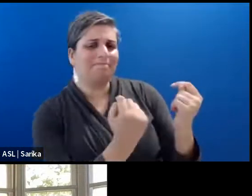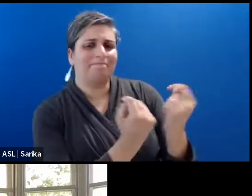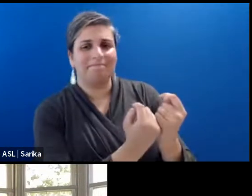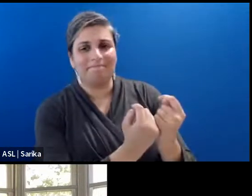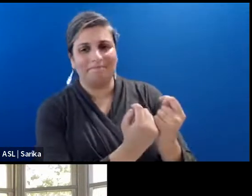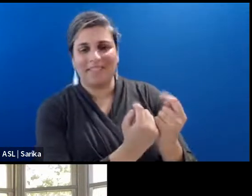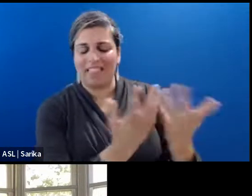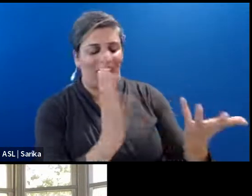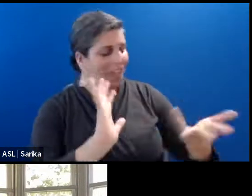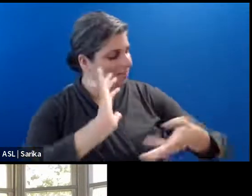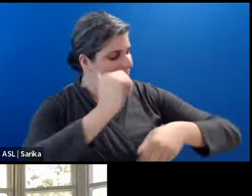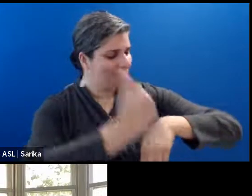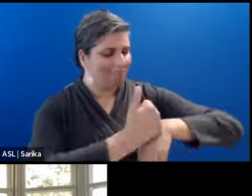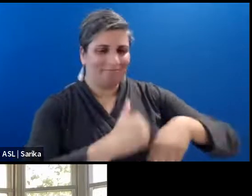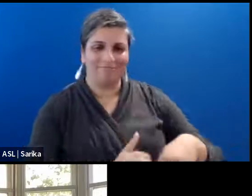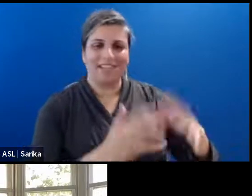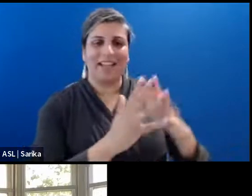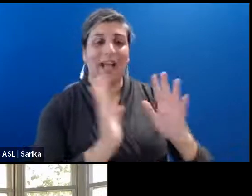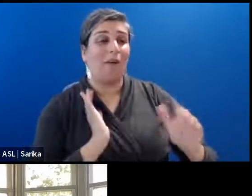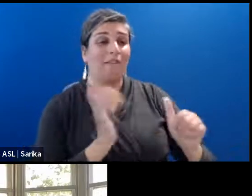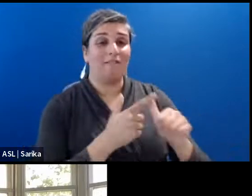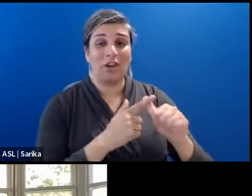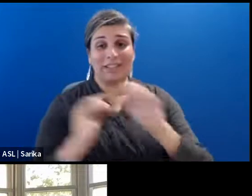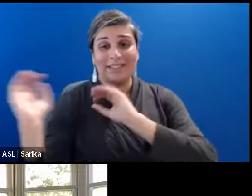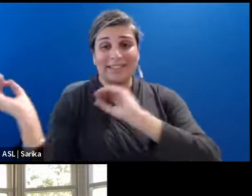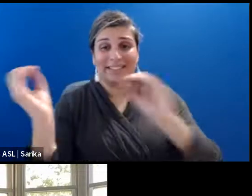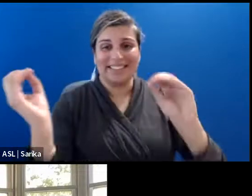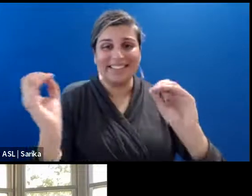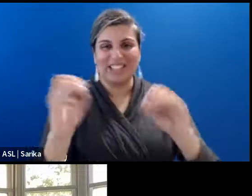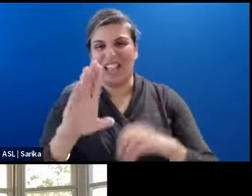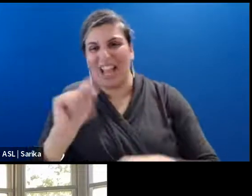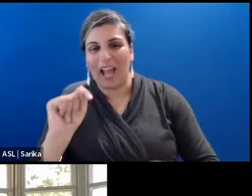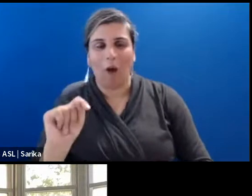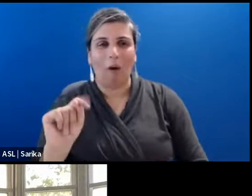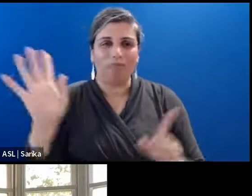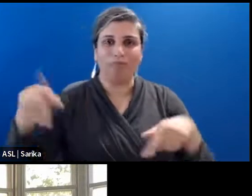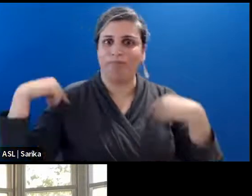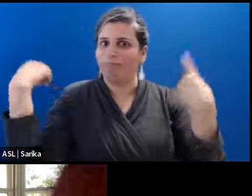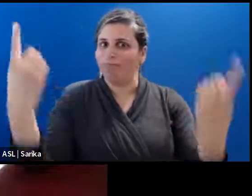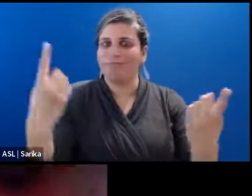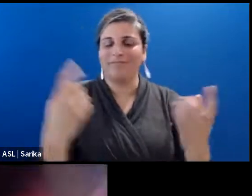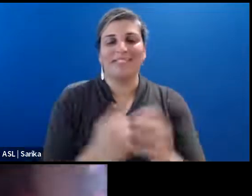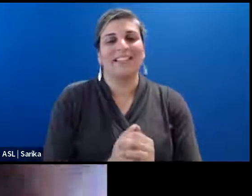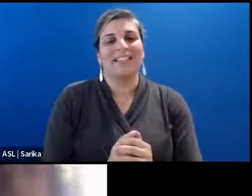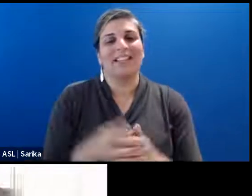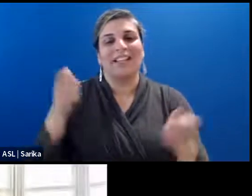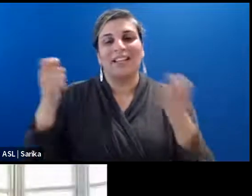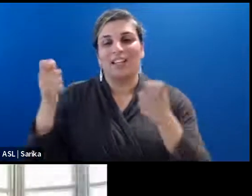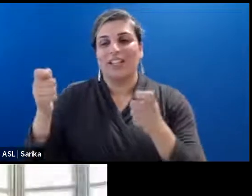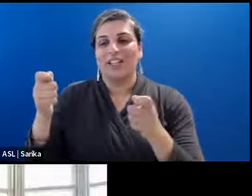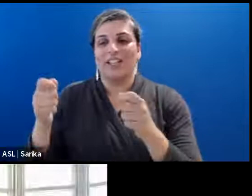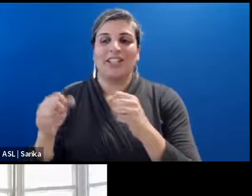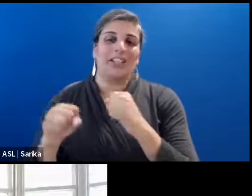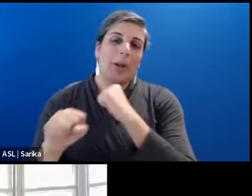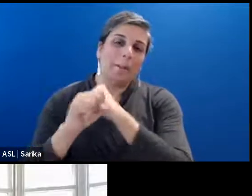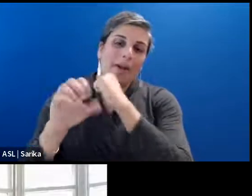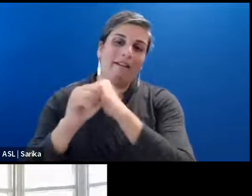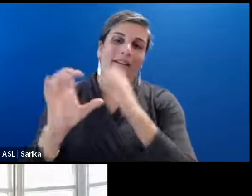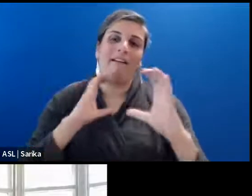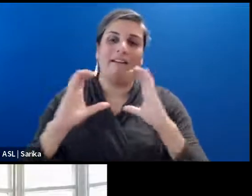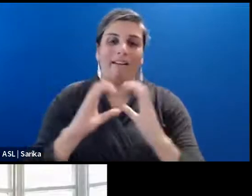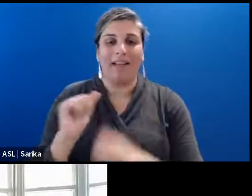made this our first teach out in a long time possible. So we have our director of marketing and communications, our